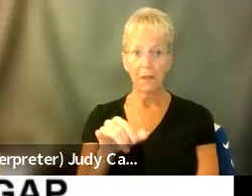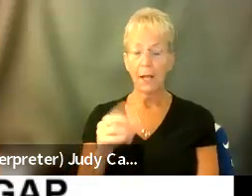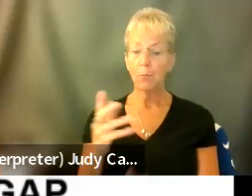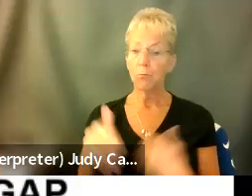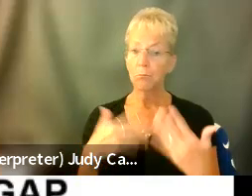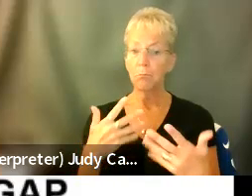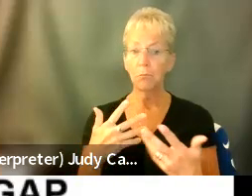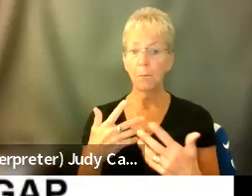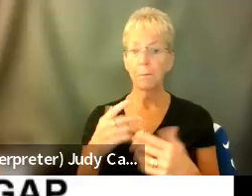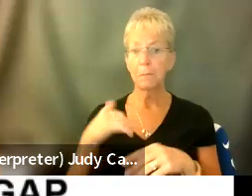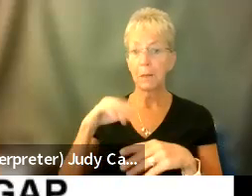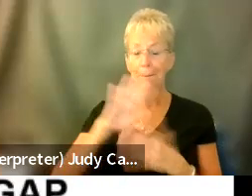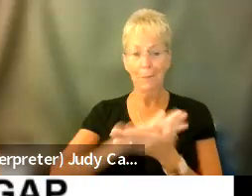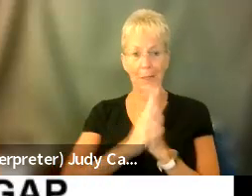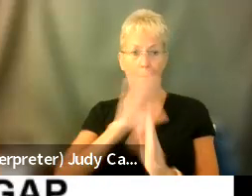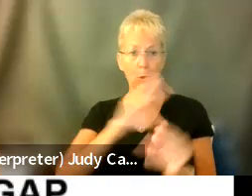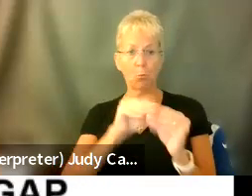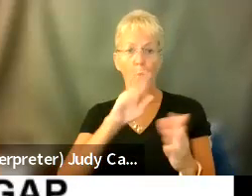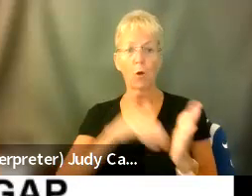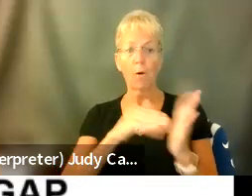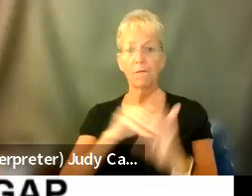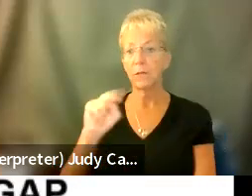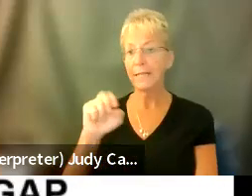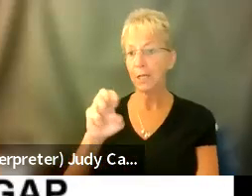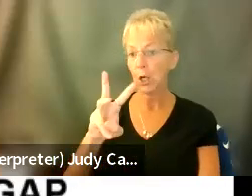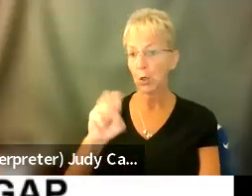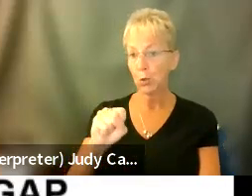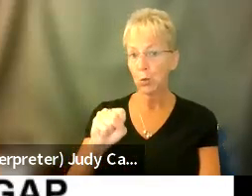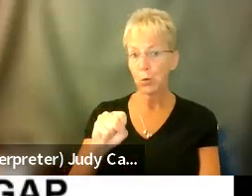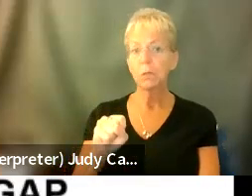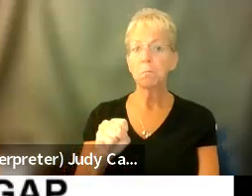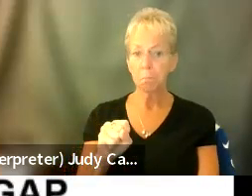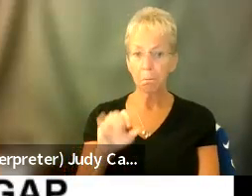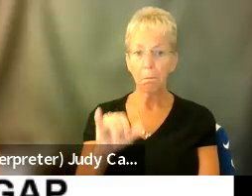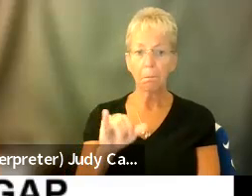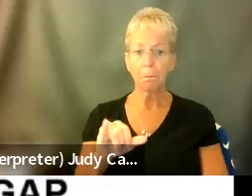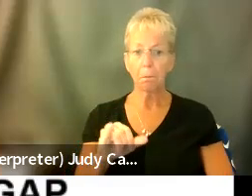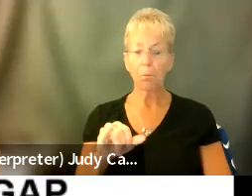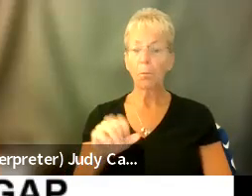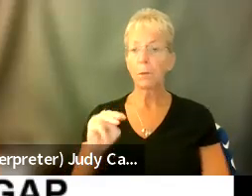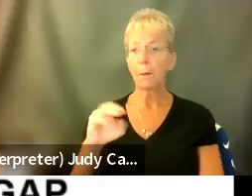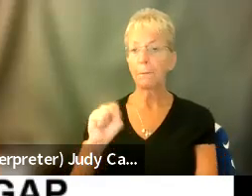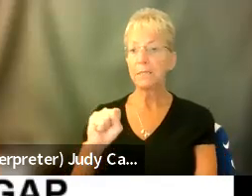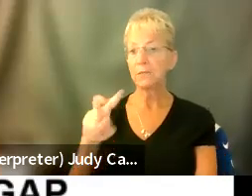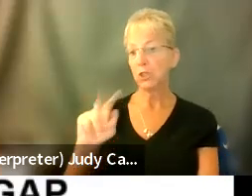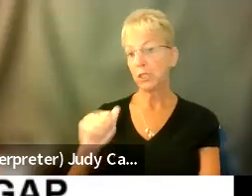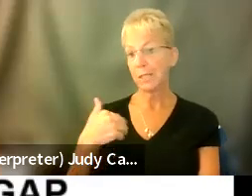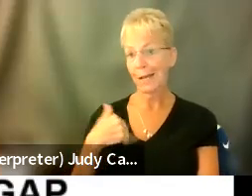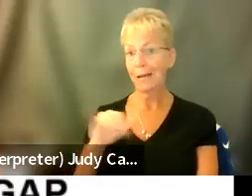in the news more recently. Miss Virginia has Ehlers-Danlos a couple of years back. Um,